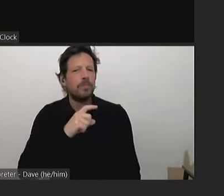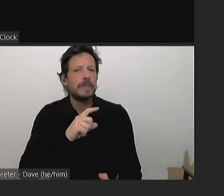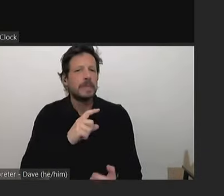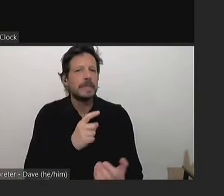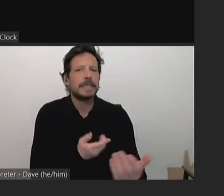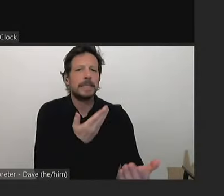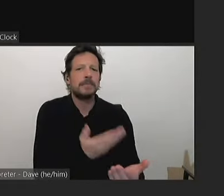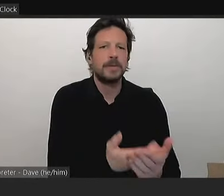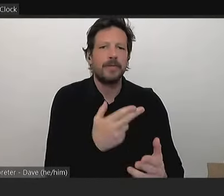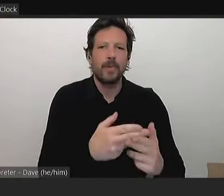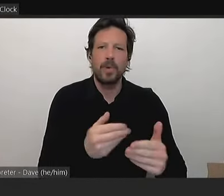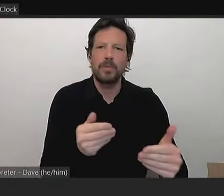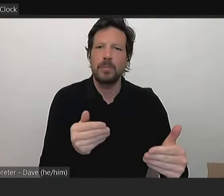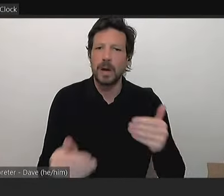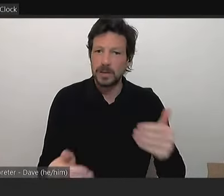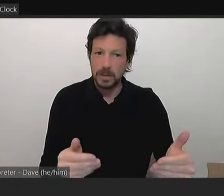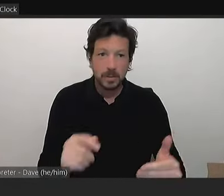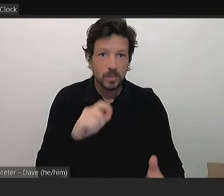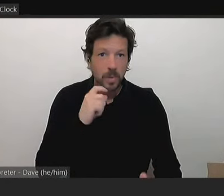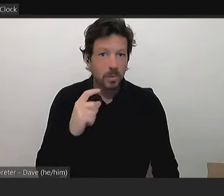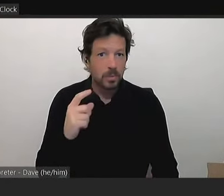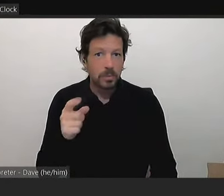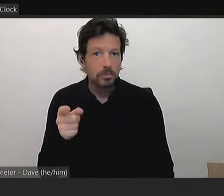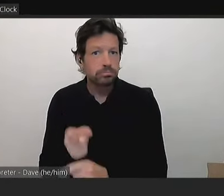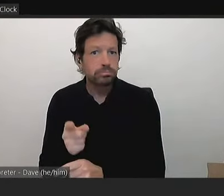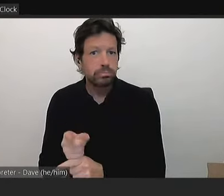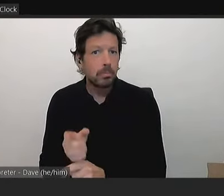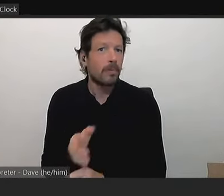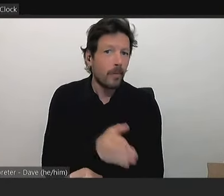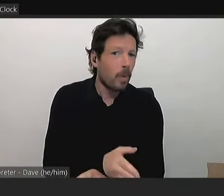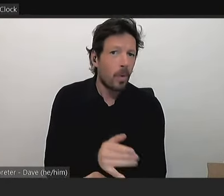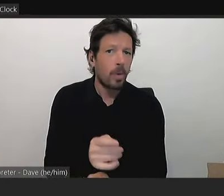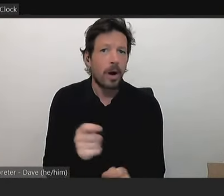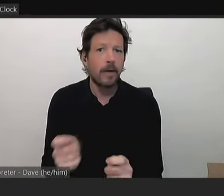prior to the budget item or they were going to re-address it now? Okay.